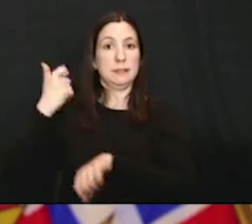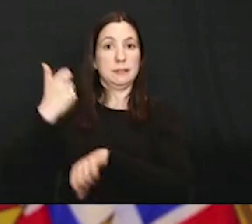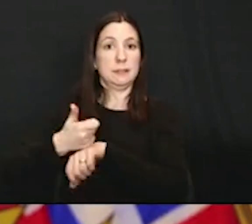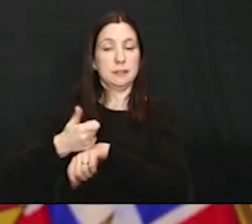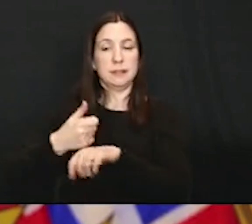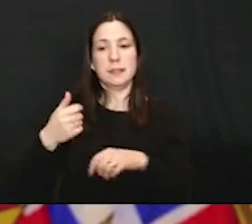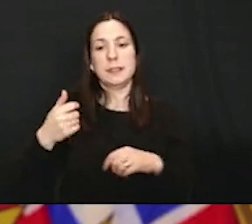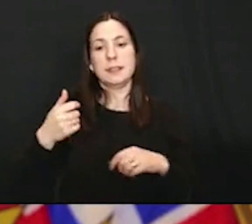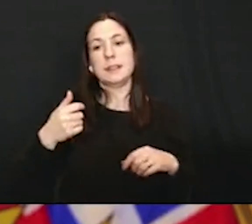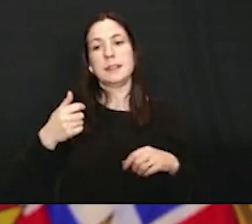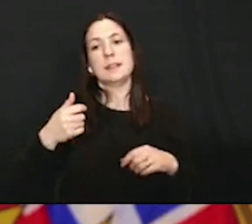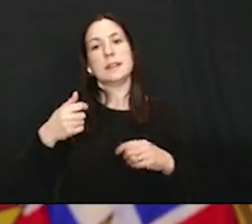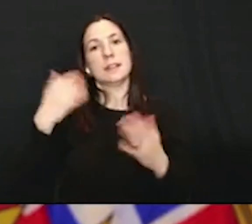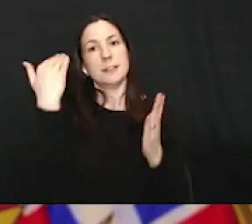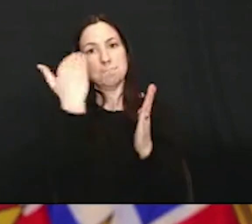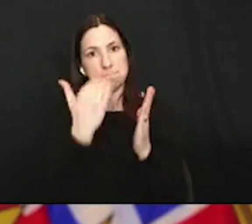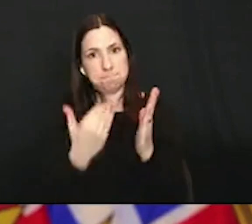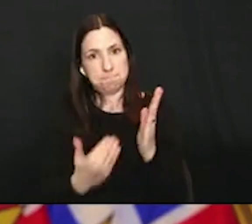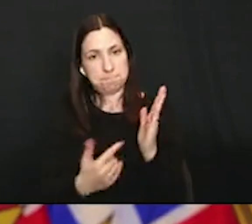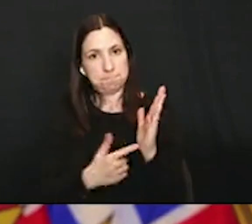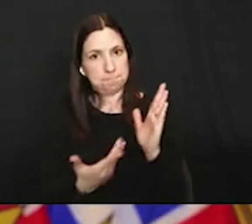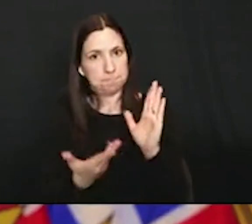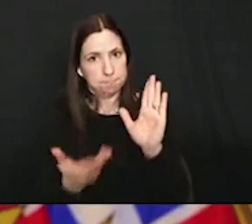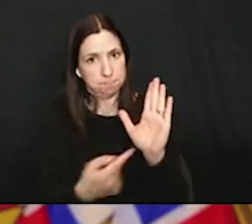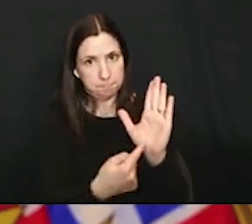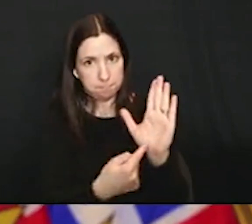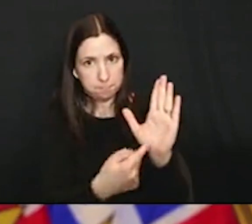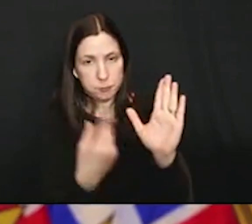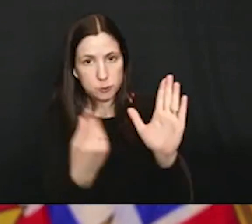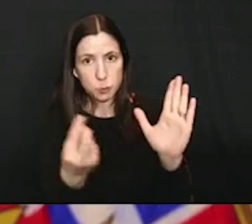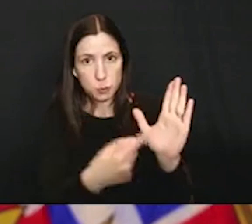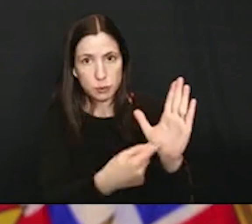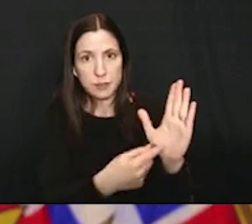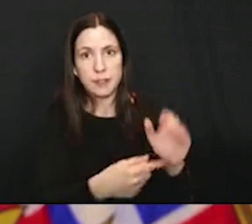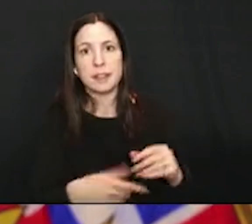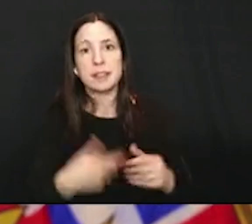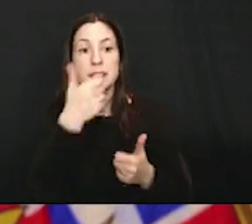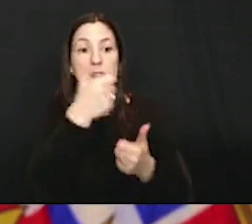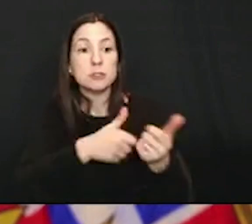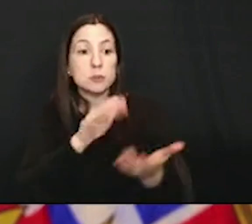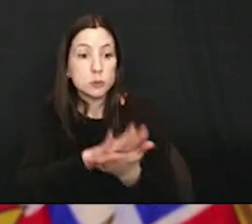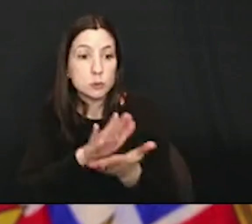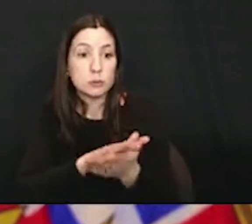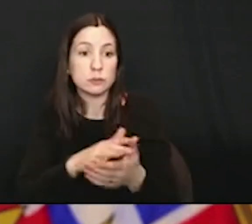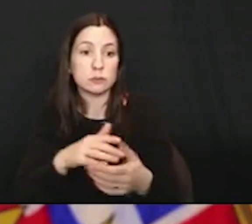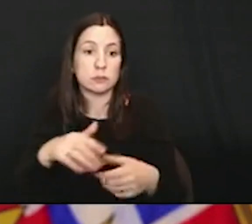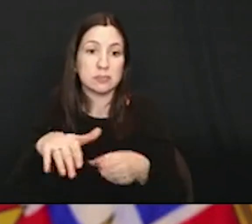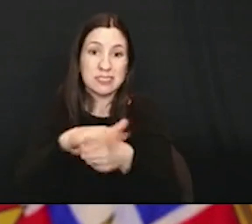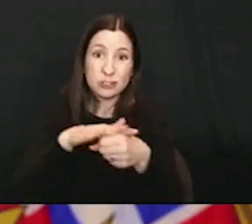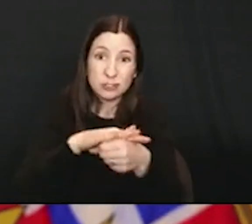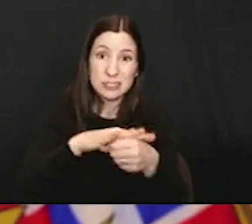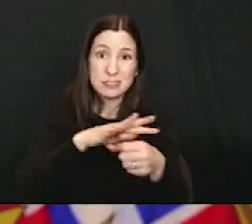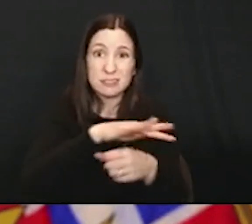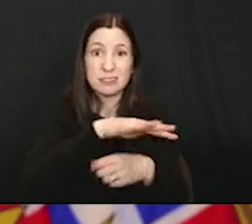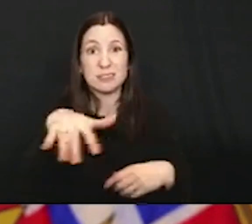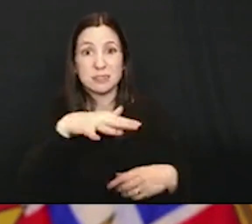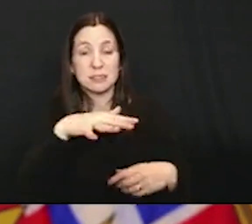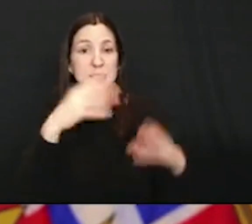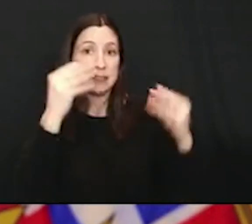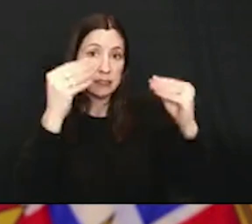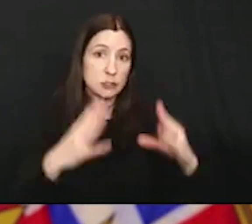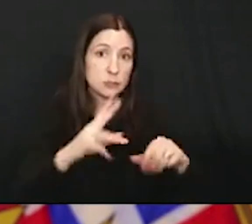to each school to work with their local situation, with the teachers, the principals in those schools. And